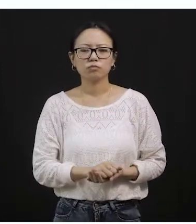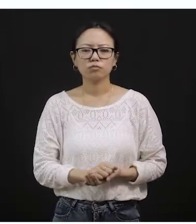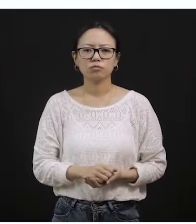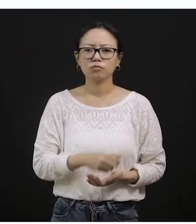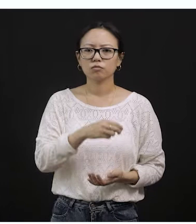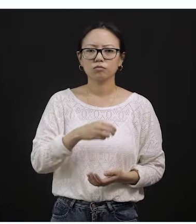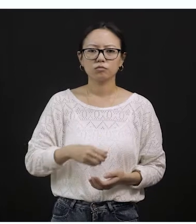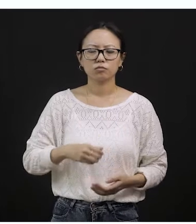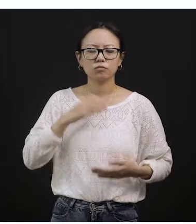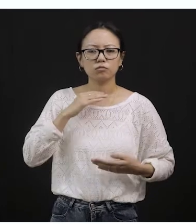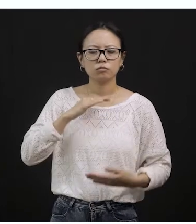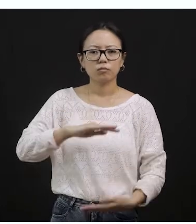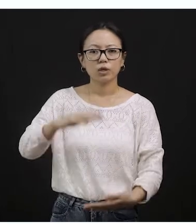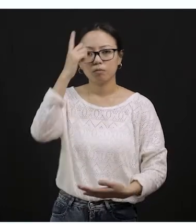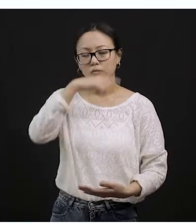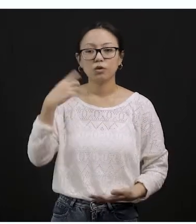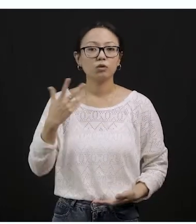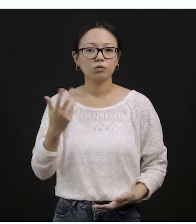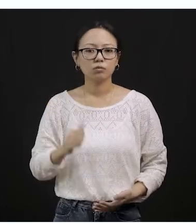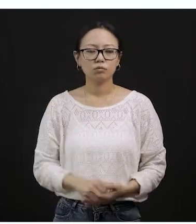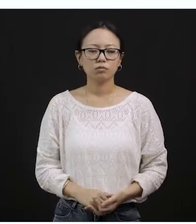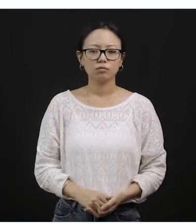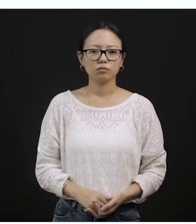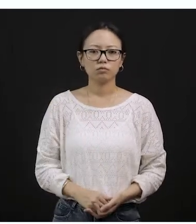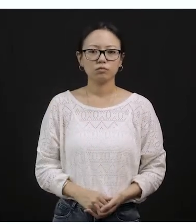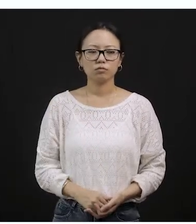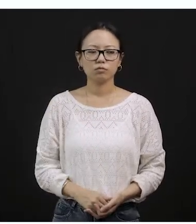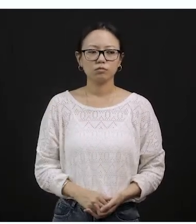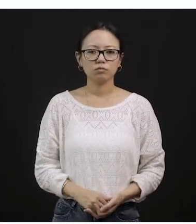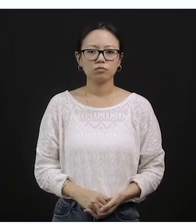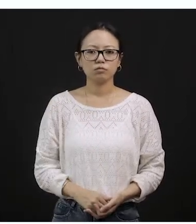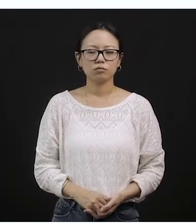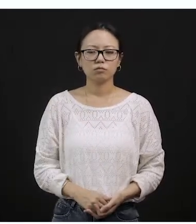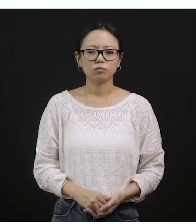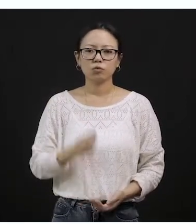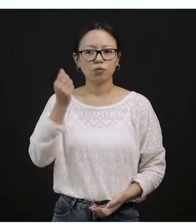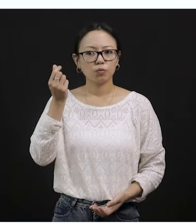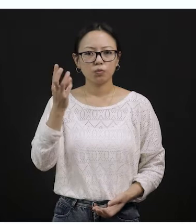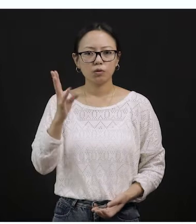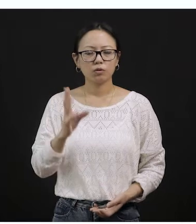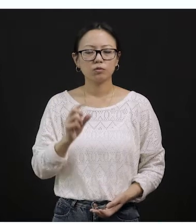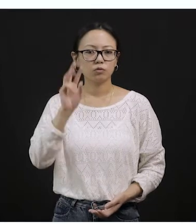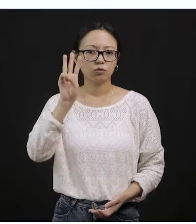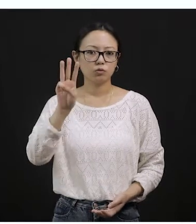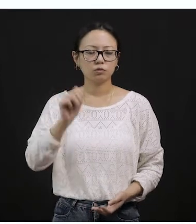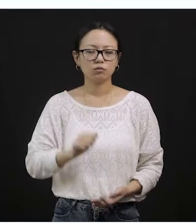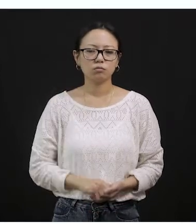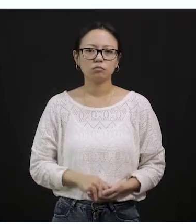You see a picture on the screen? Look at the picture I give you like at the count of three, you have to identify,